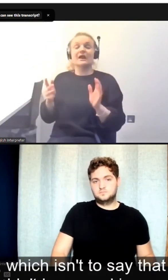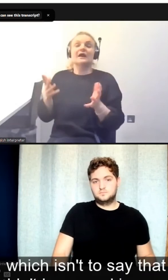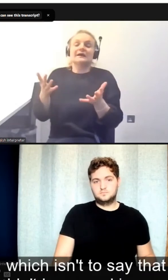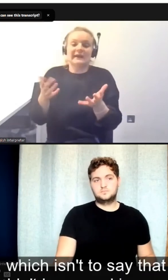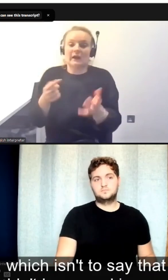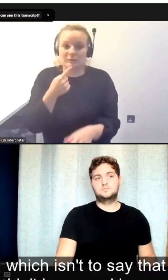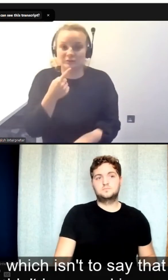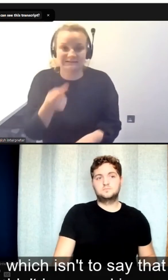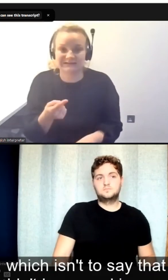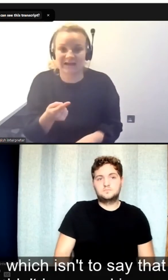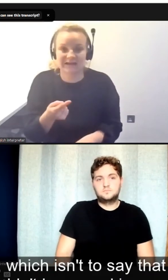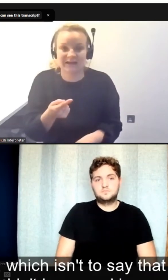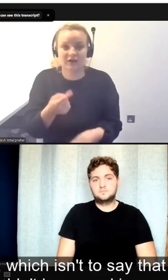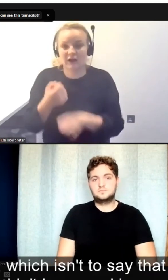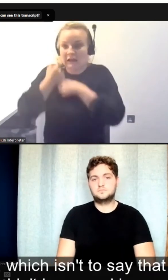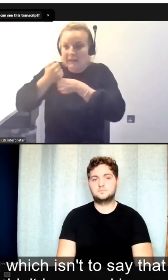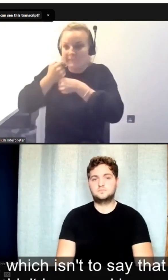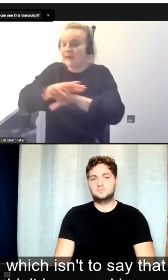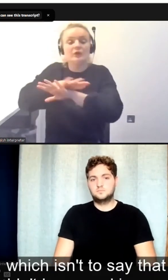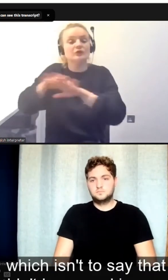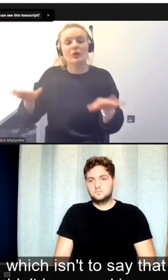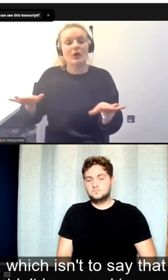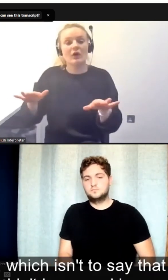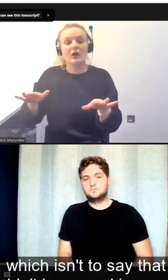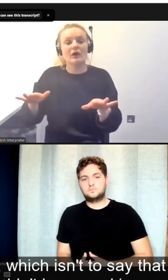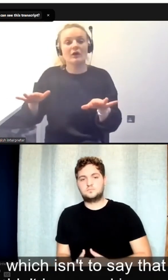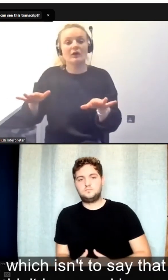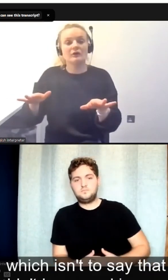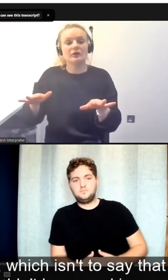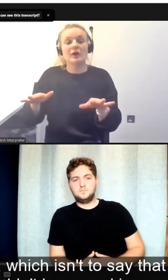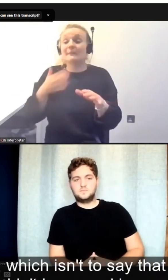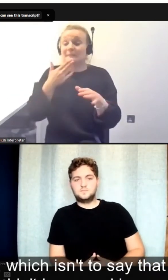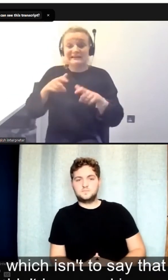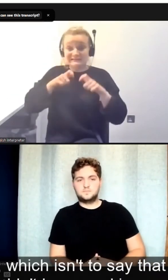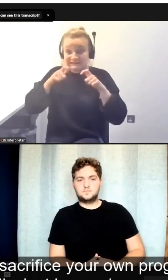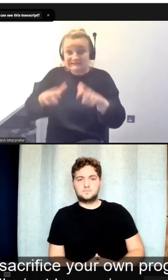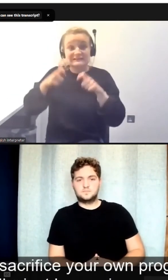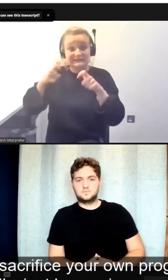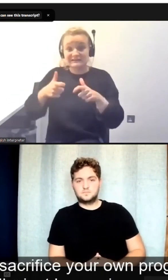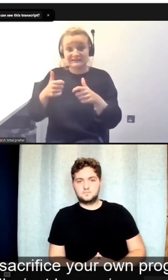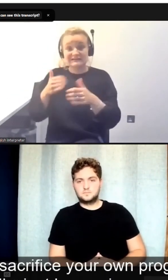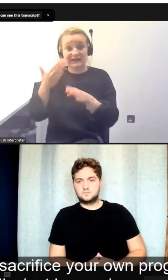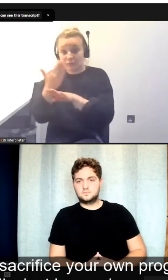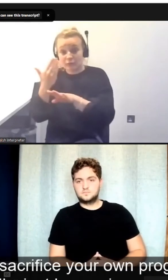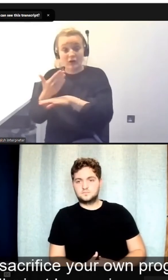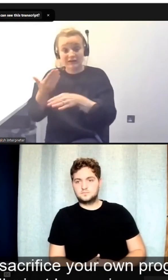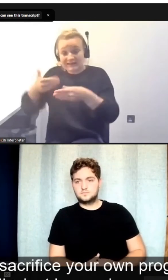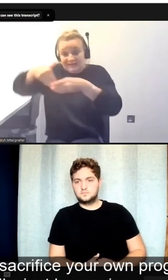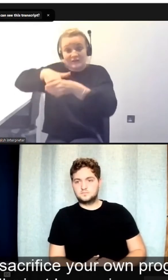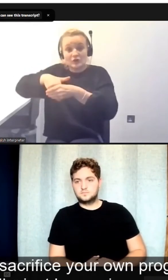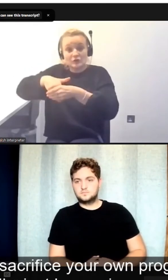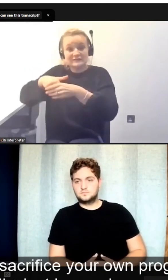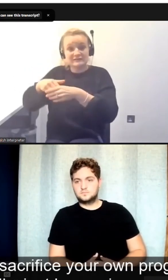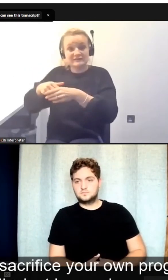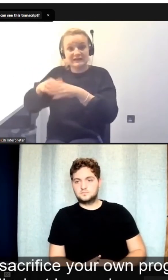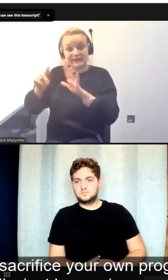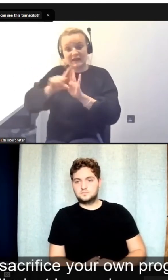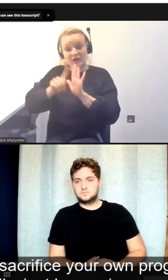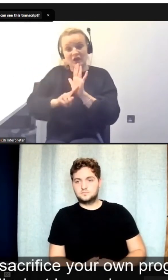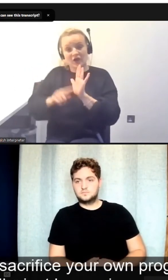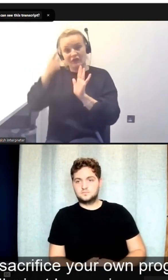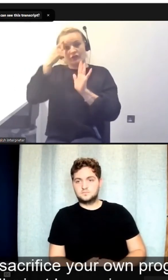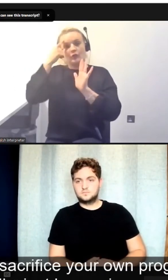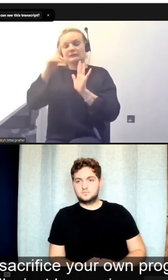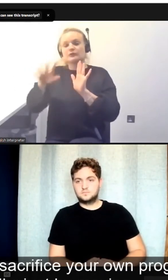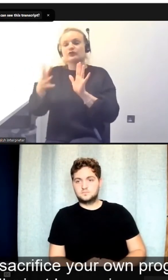that you shouldn't campaign or you shouldn't, you know, you shouldn't keep working at your own inclusivity agenda, but don't